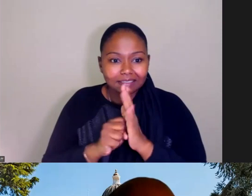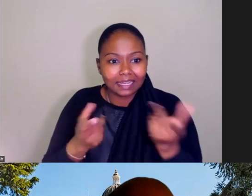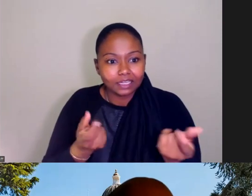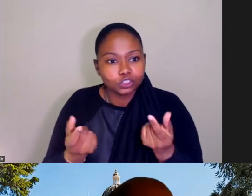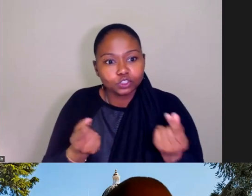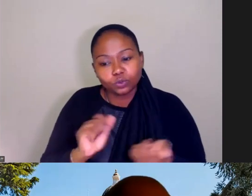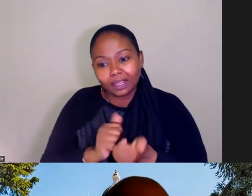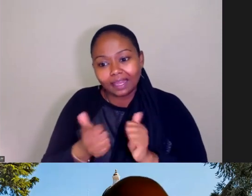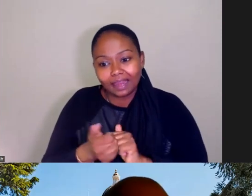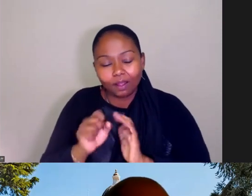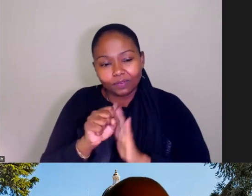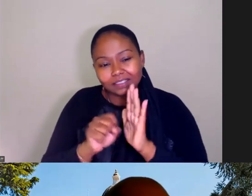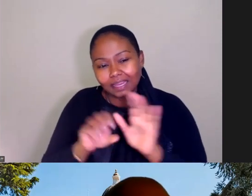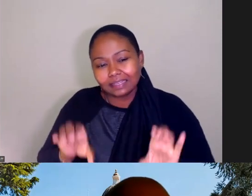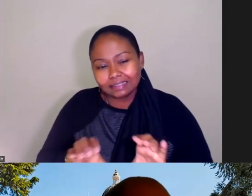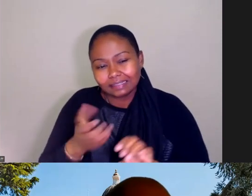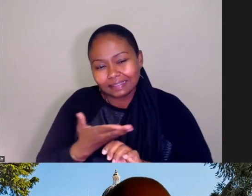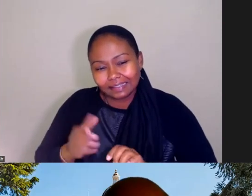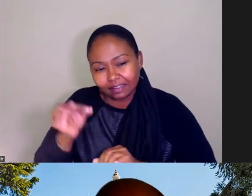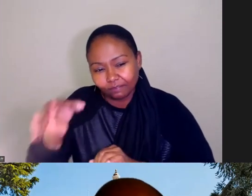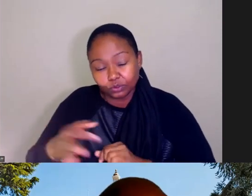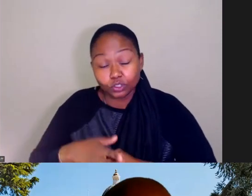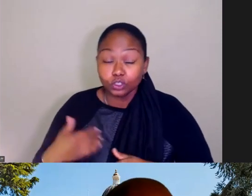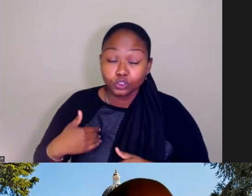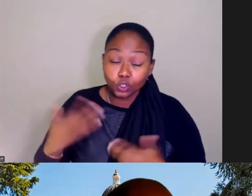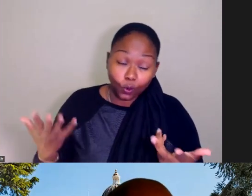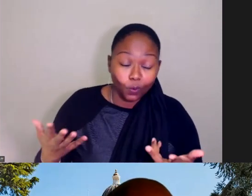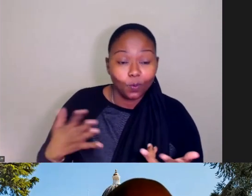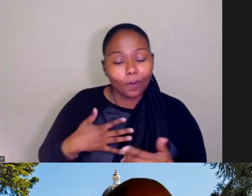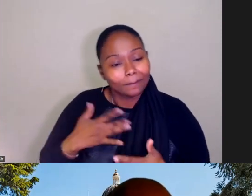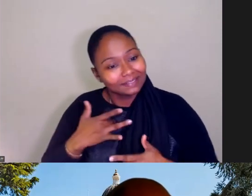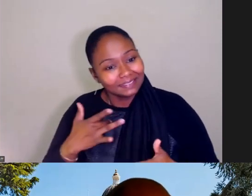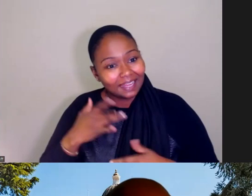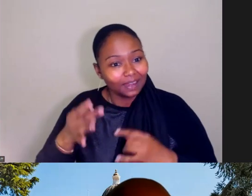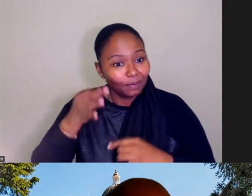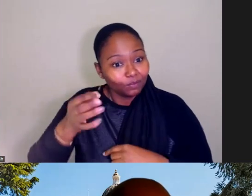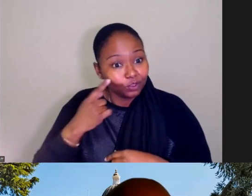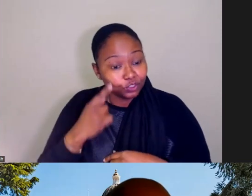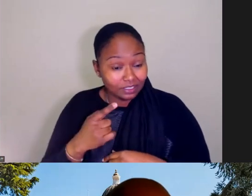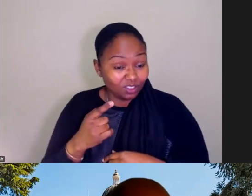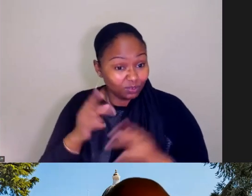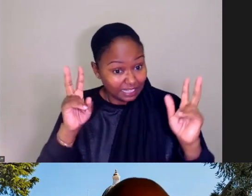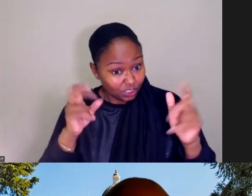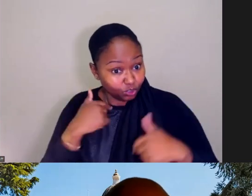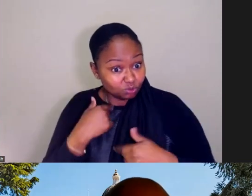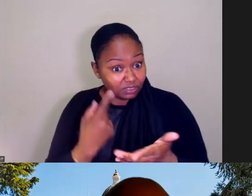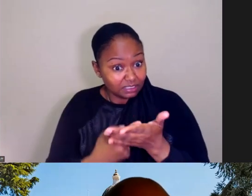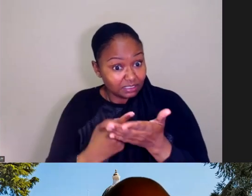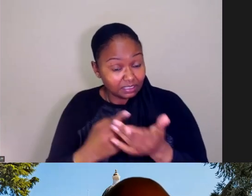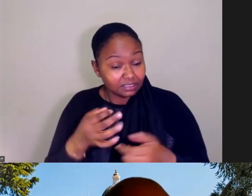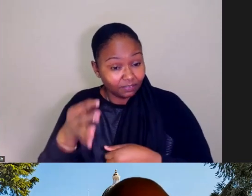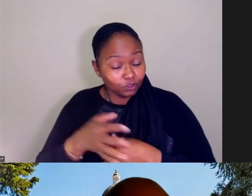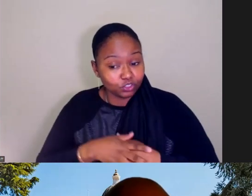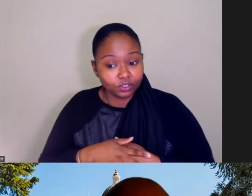really the state does things. So I look forward to kind of lifting those issues up. And thank you, Karen, for